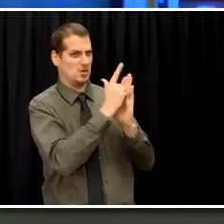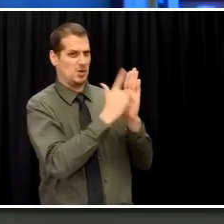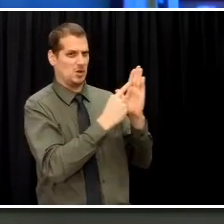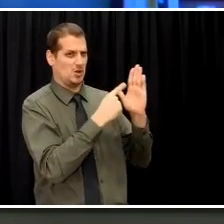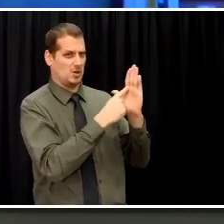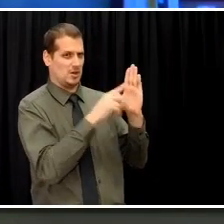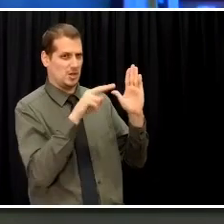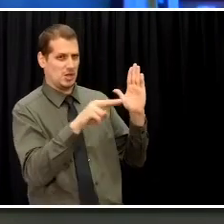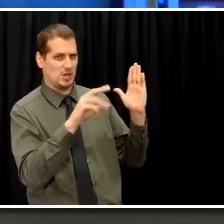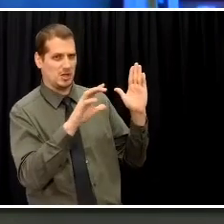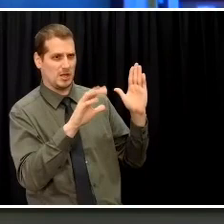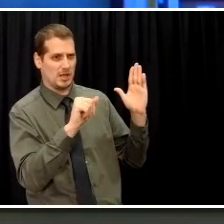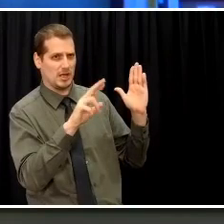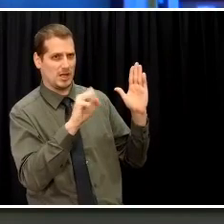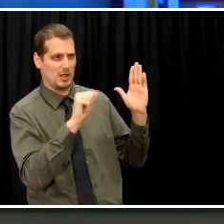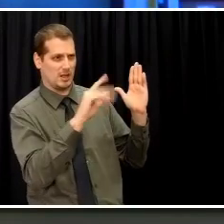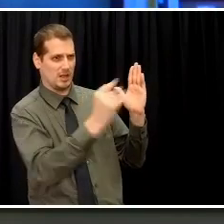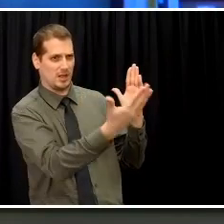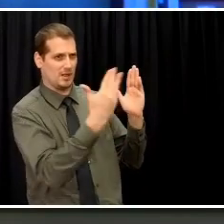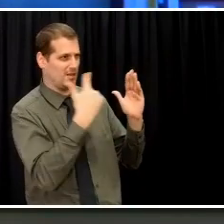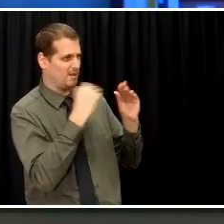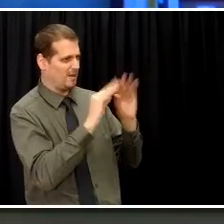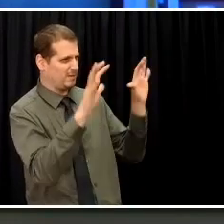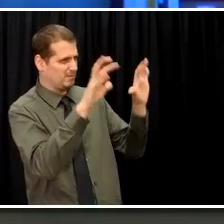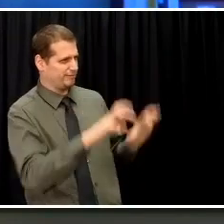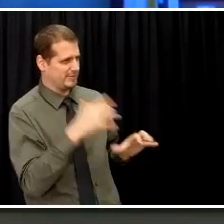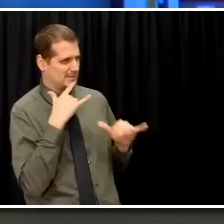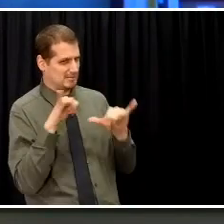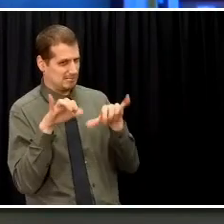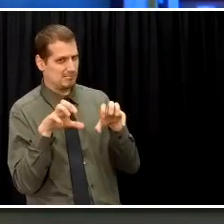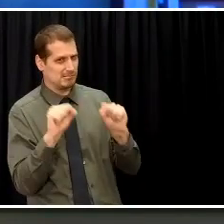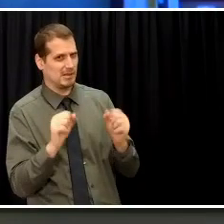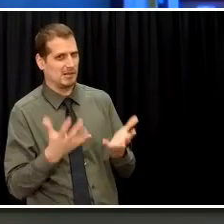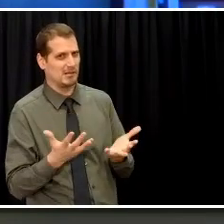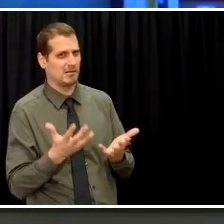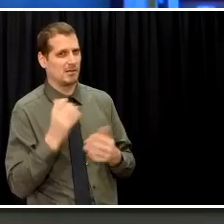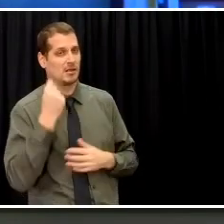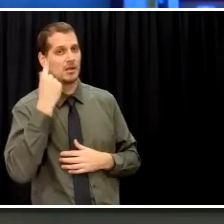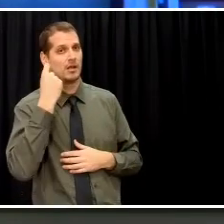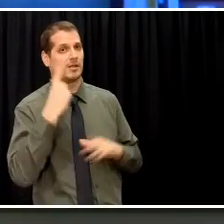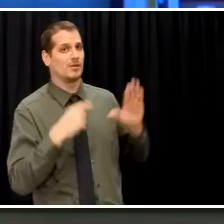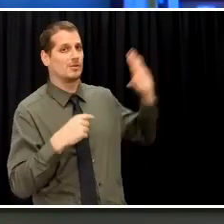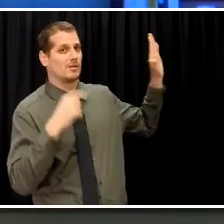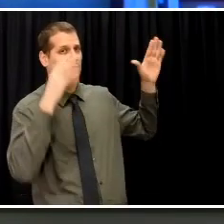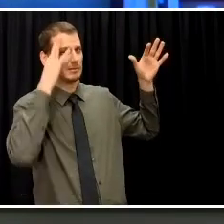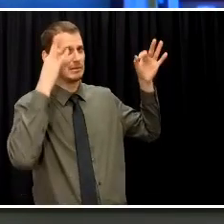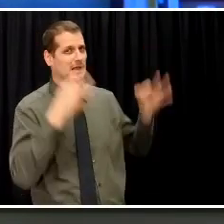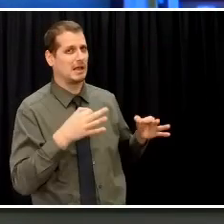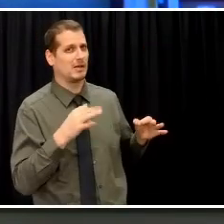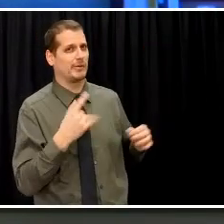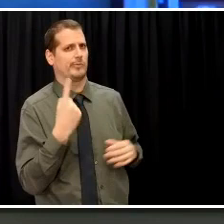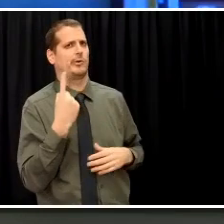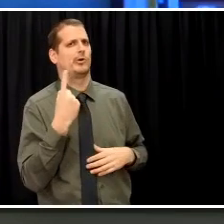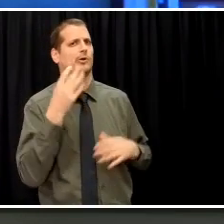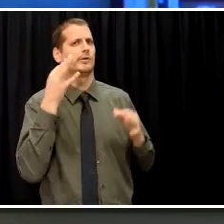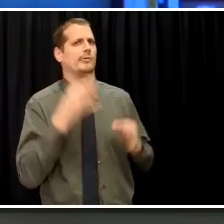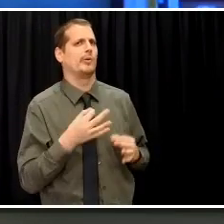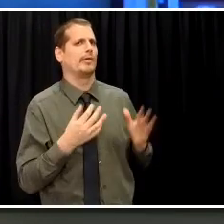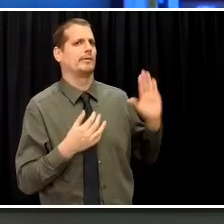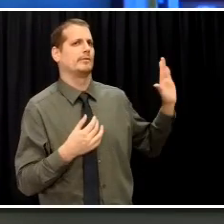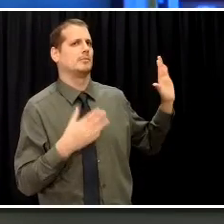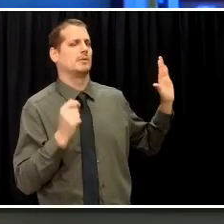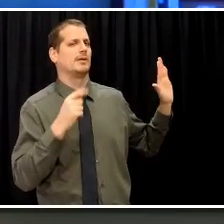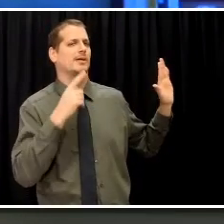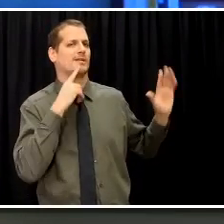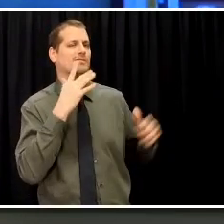says that they are. So it's one ruling, but it's unfortunate, as we are trying to get